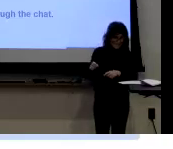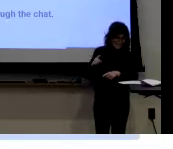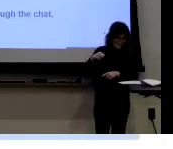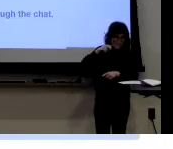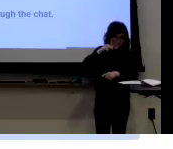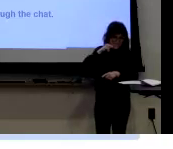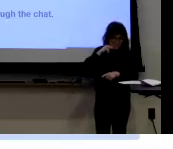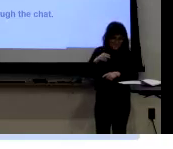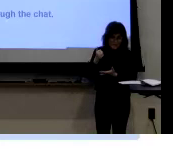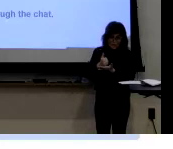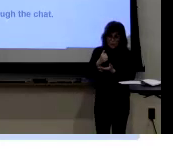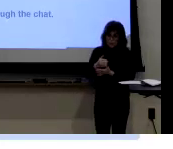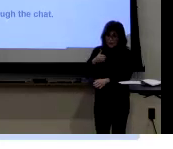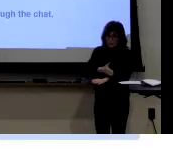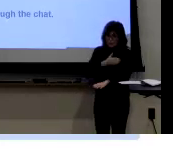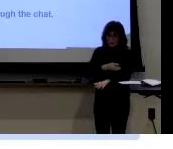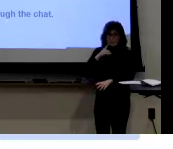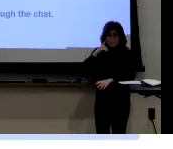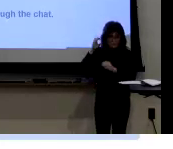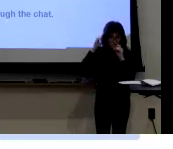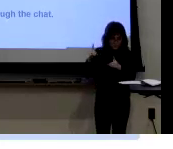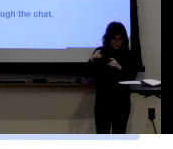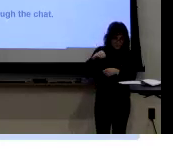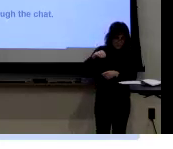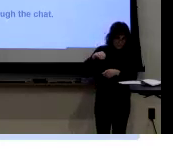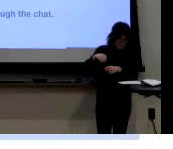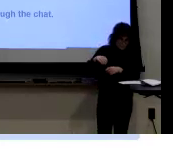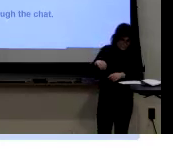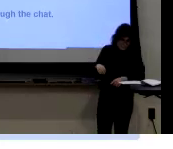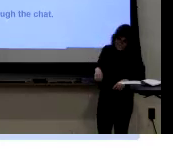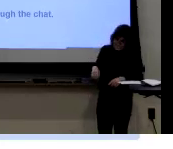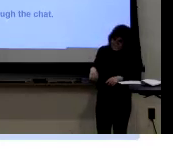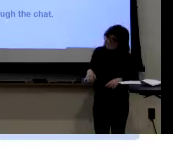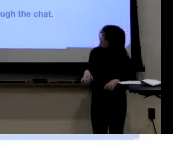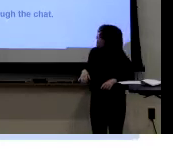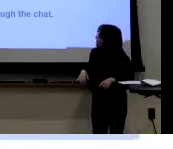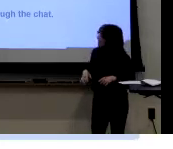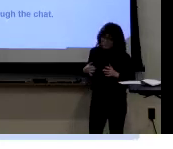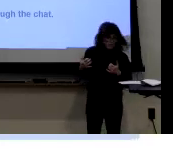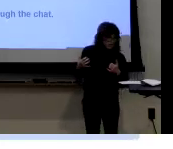like tomorrow, go to Nigeria to help improve deaf education.